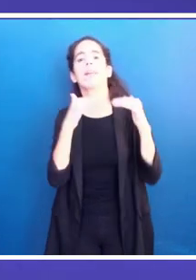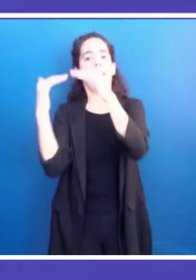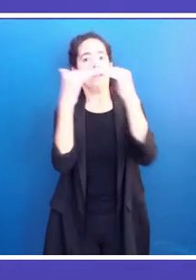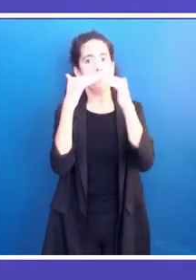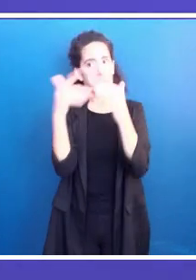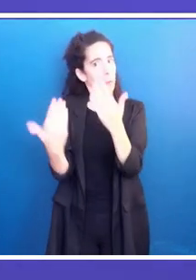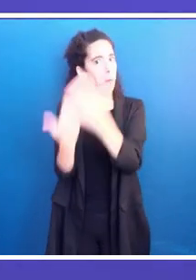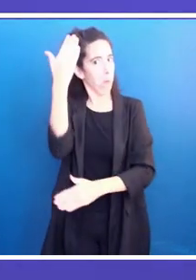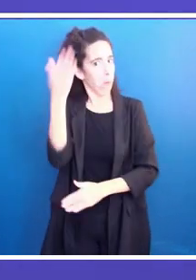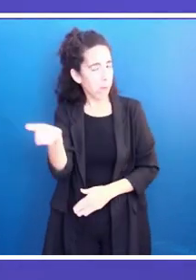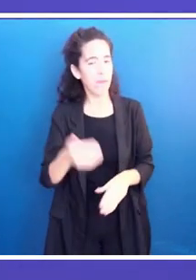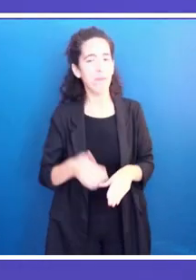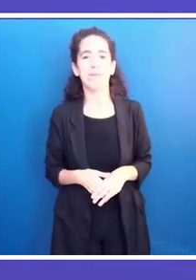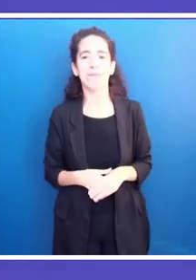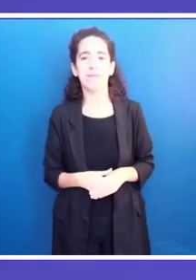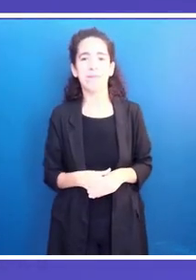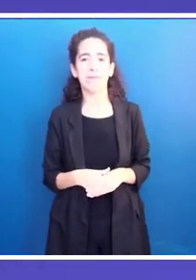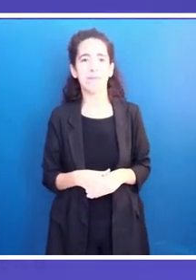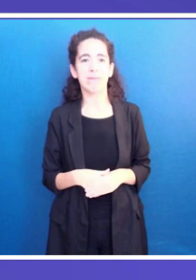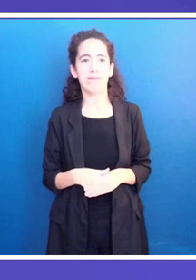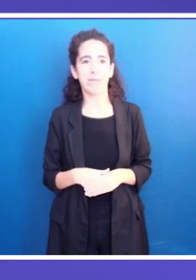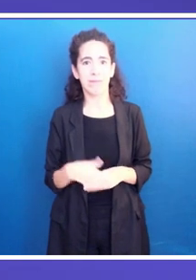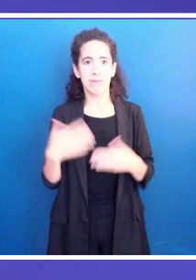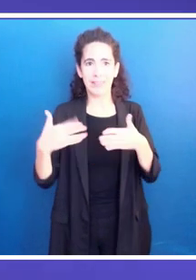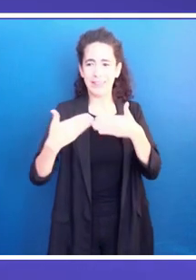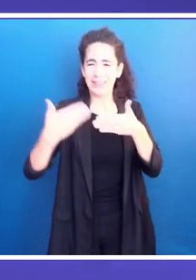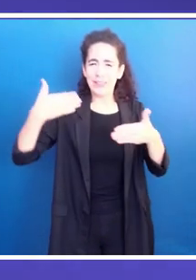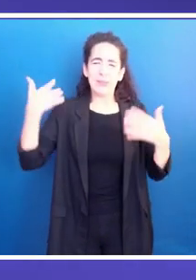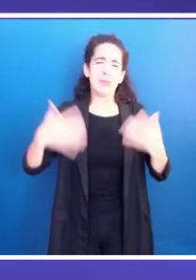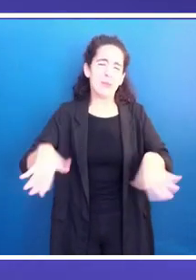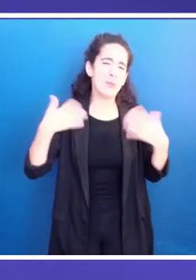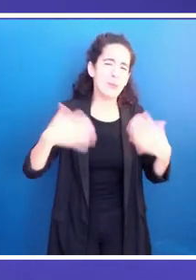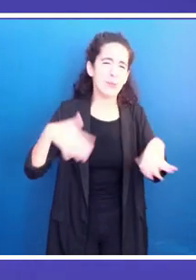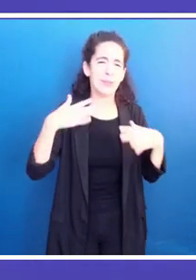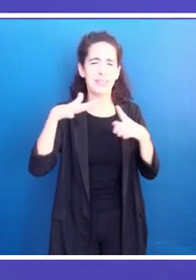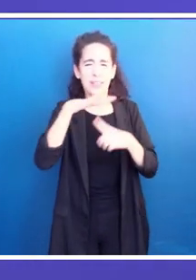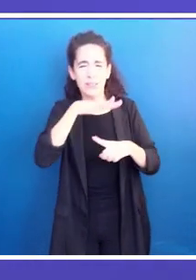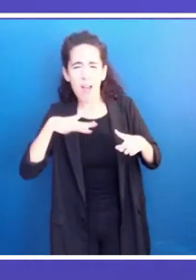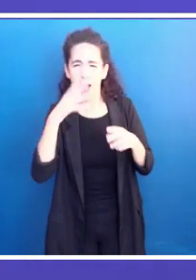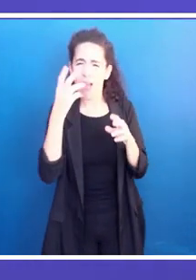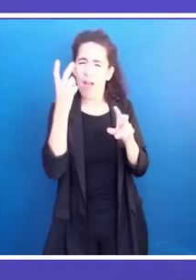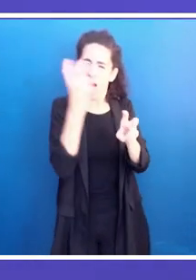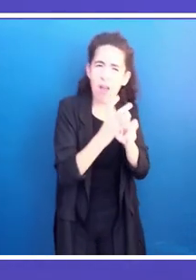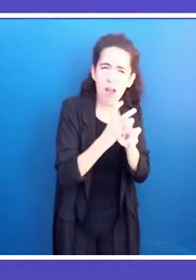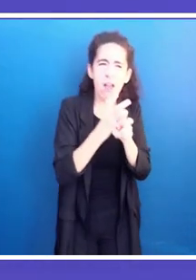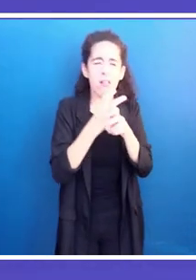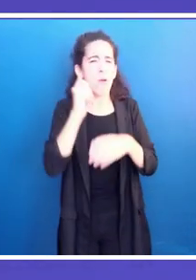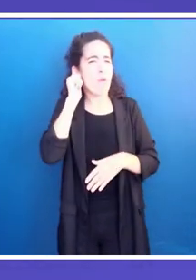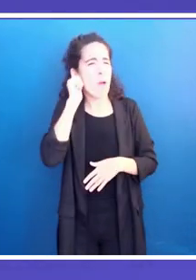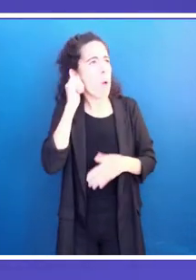This is why it is essential to talk about the important role of women in politics at the national and